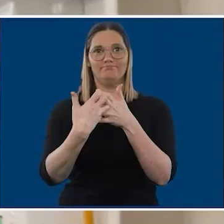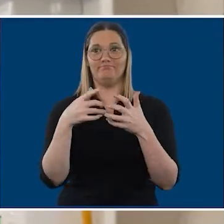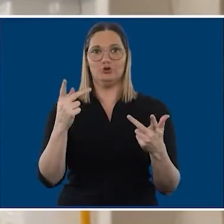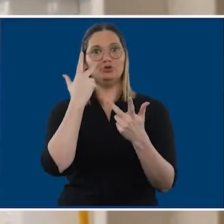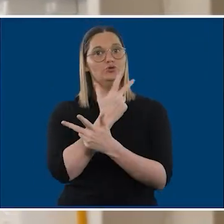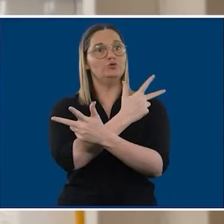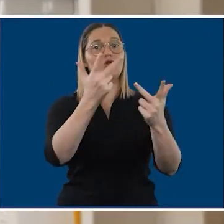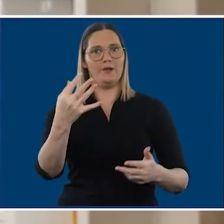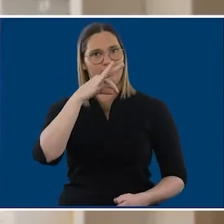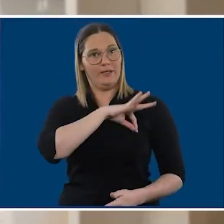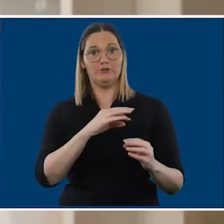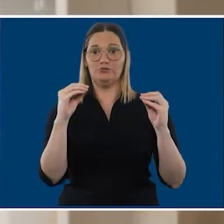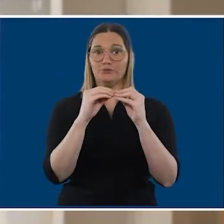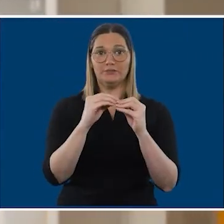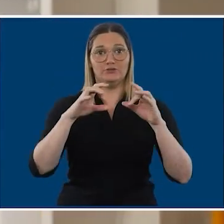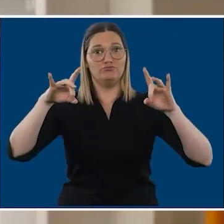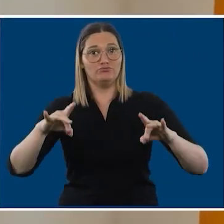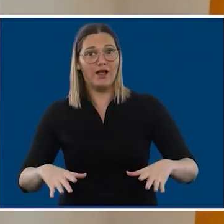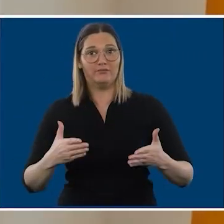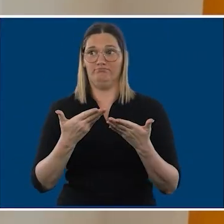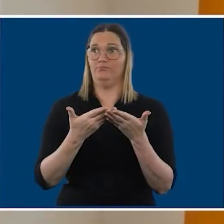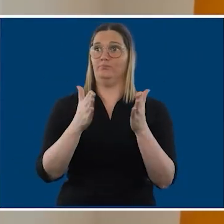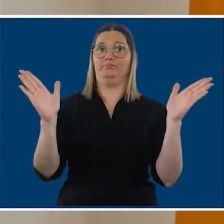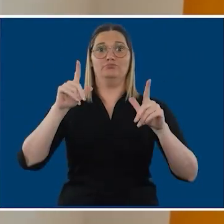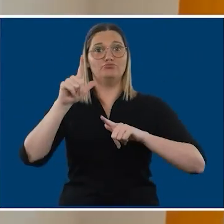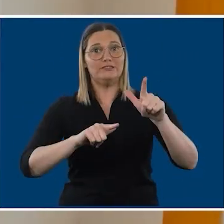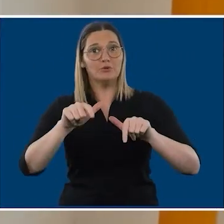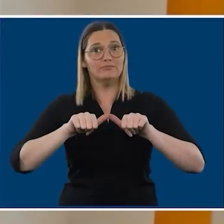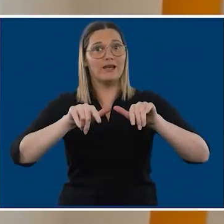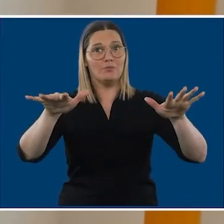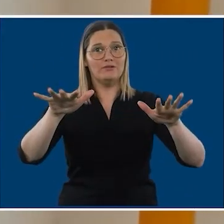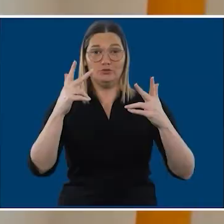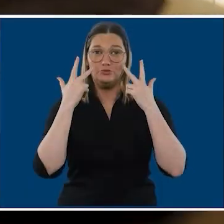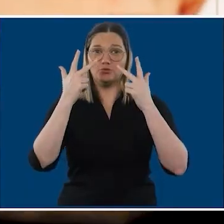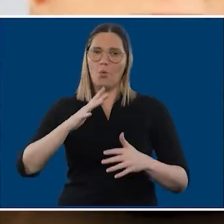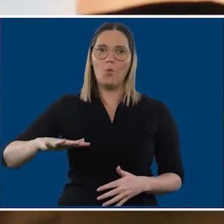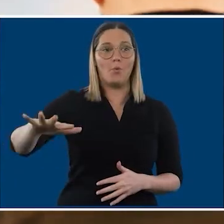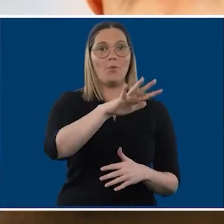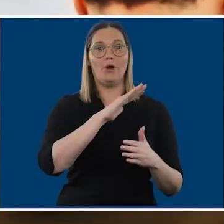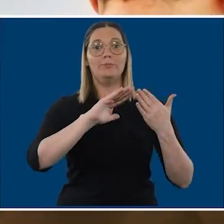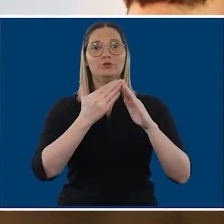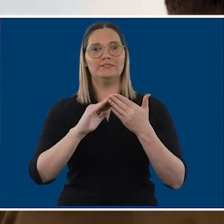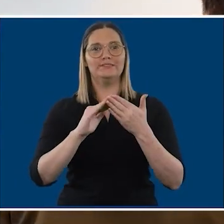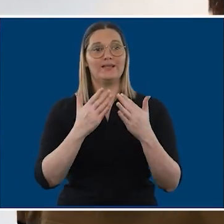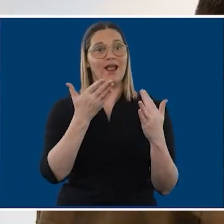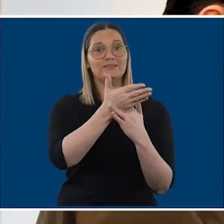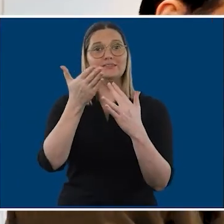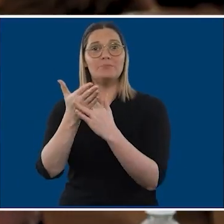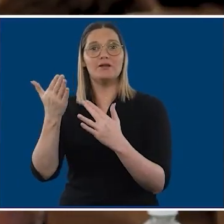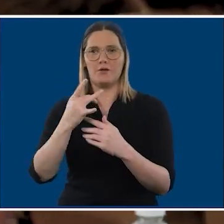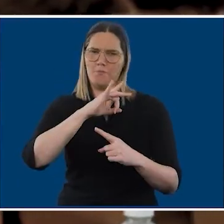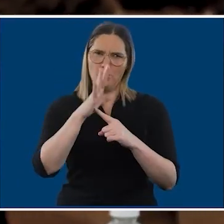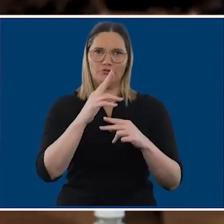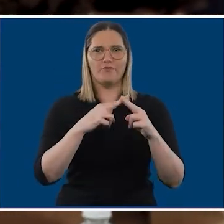it is great for the trains it's really valuable for Brisbane and for Australia and for our public transport systems but it's also a bigger message